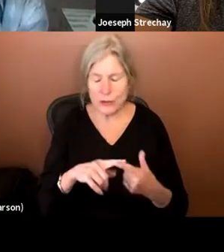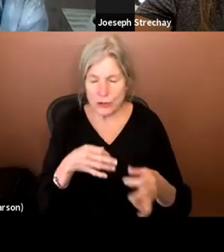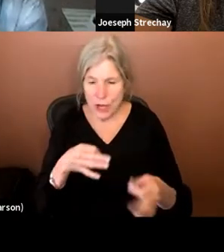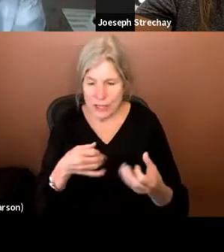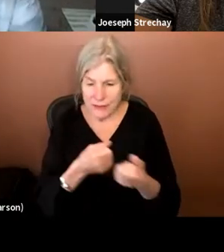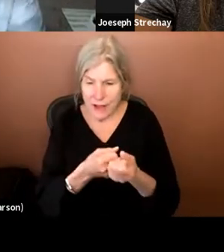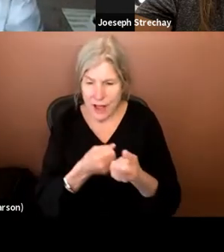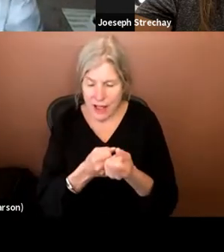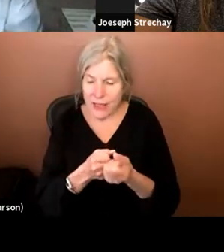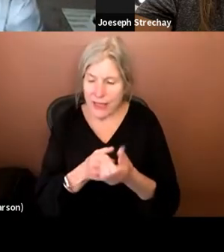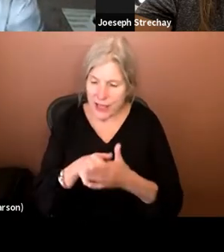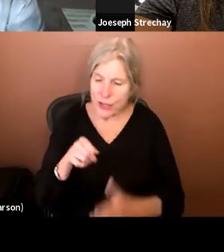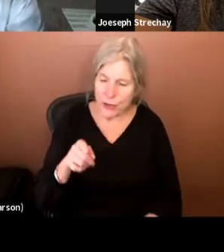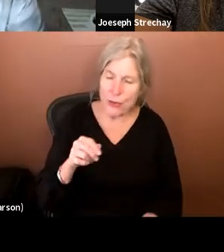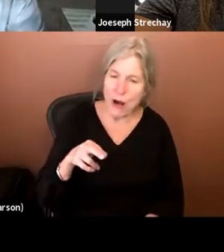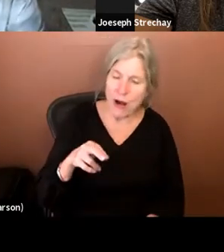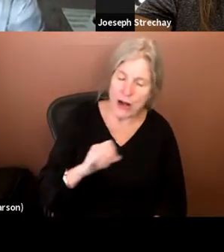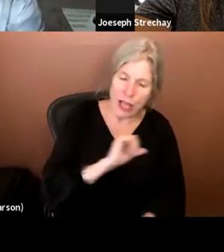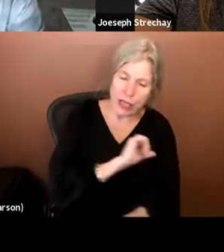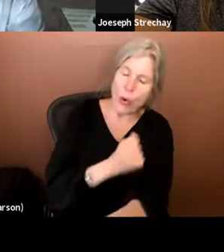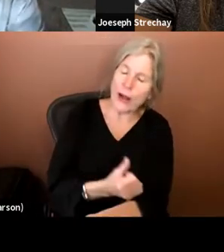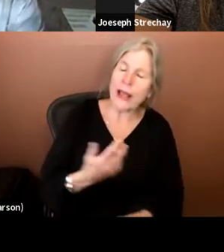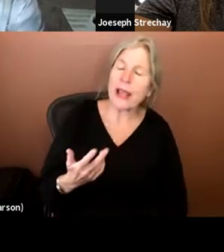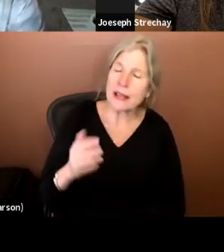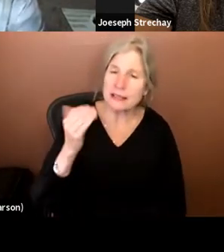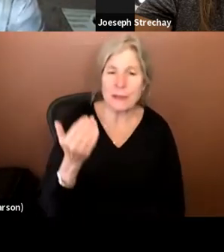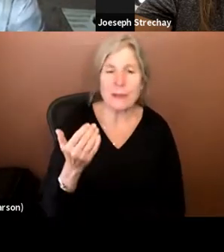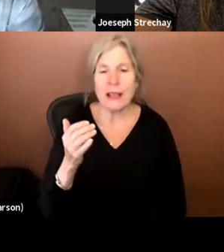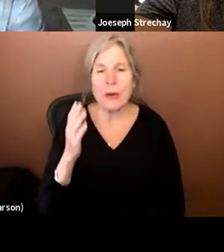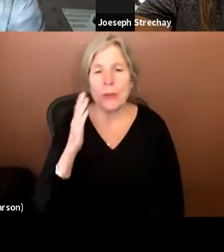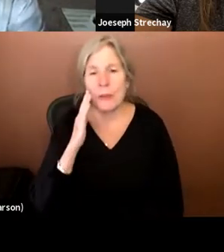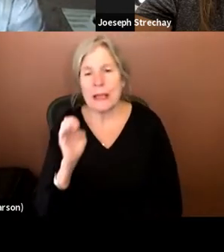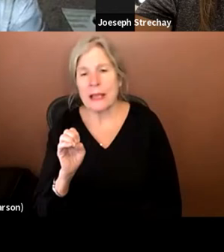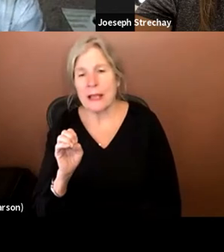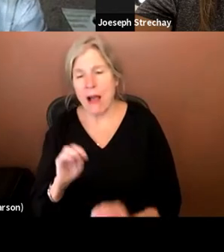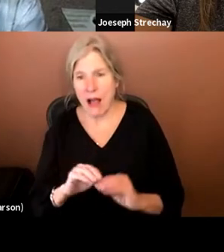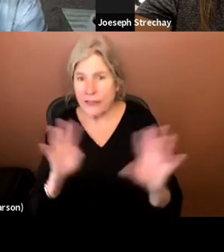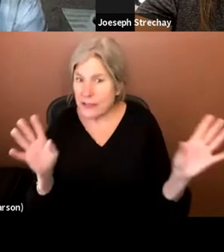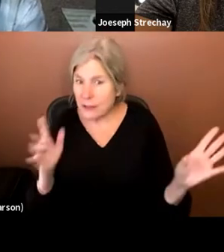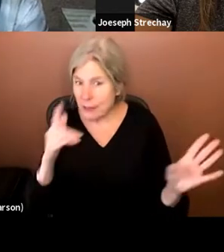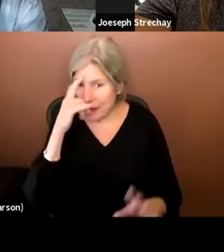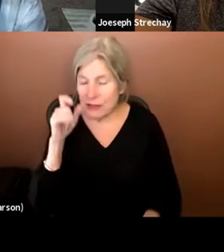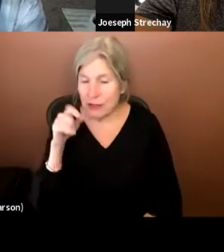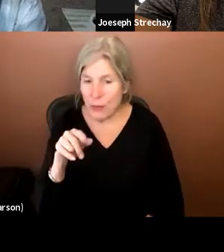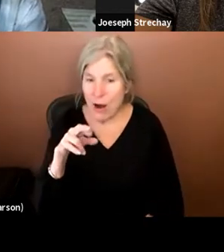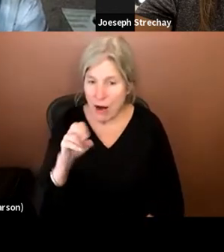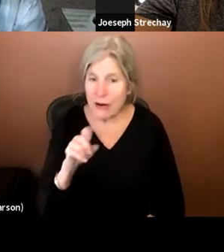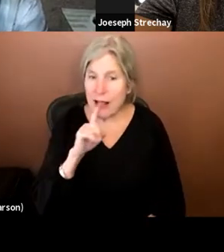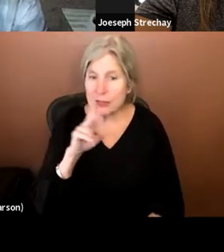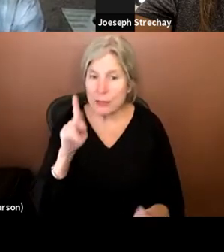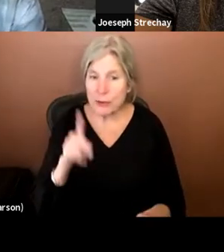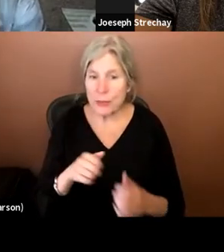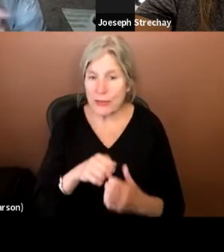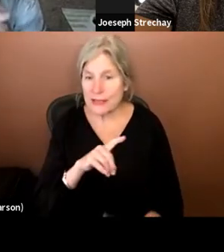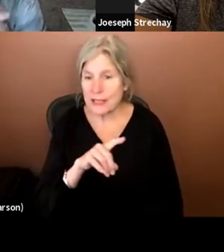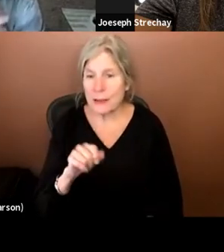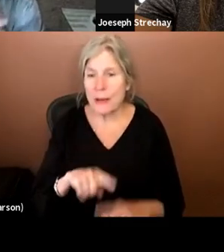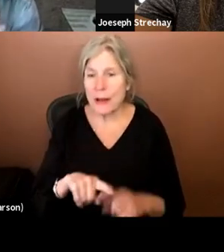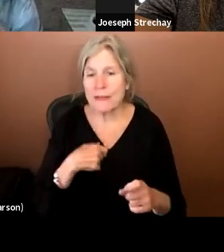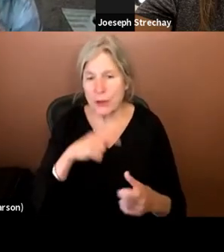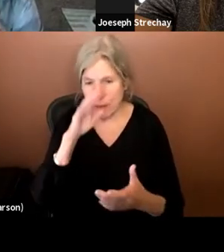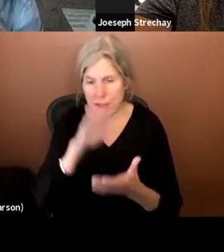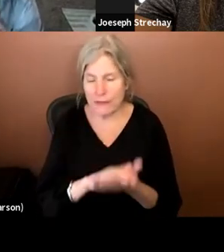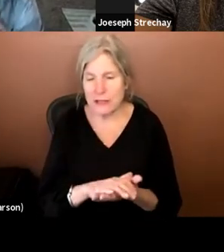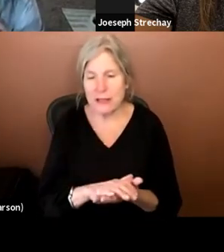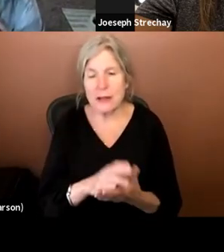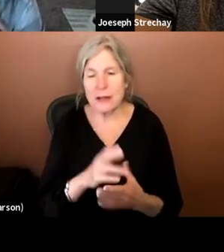that you, you are an authority. It seems like it would be kind of obvious since you are an actual person with a disability, but I got to believe it's a